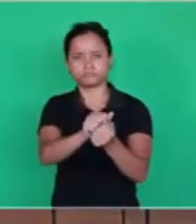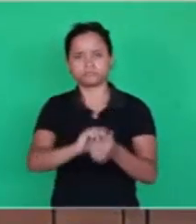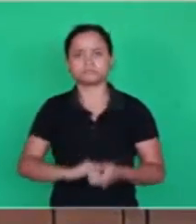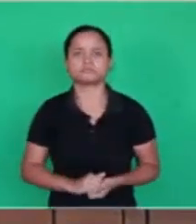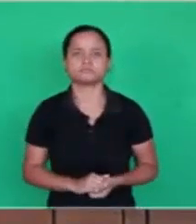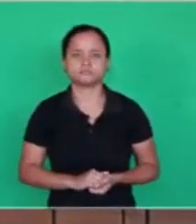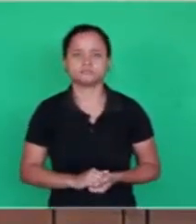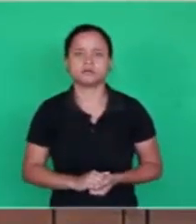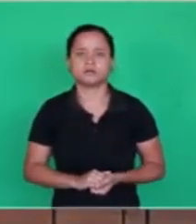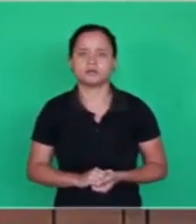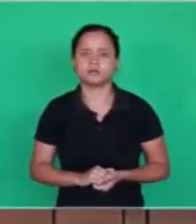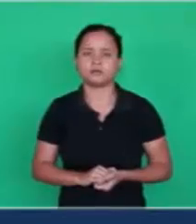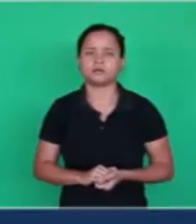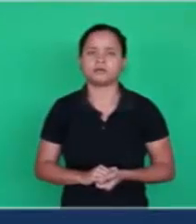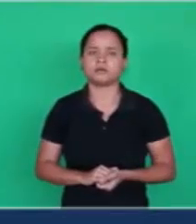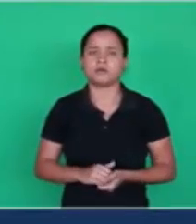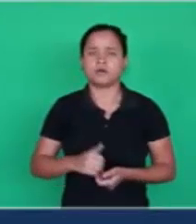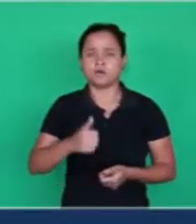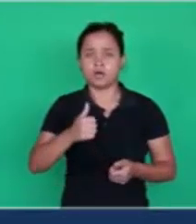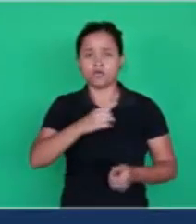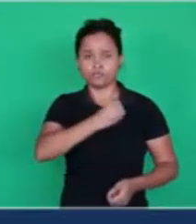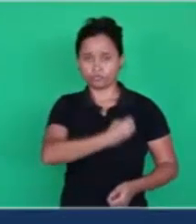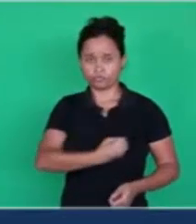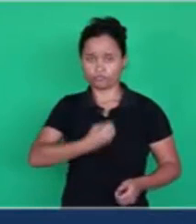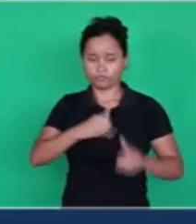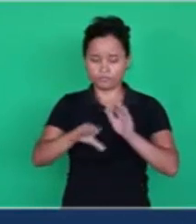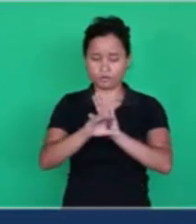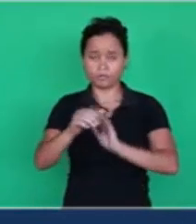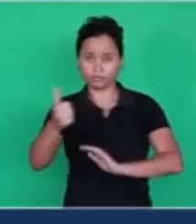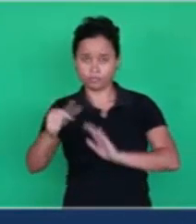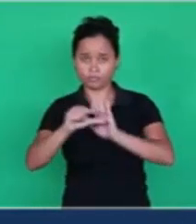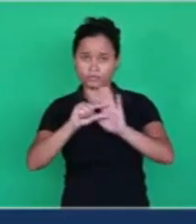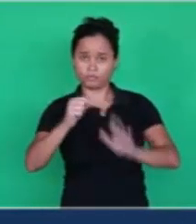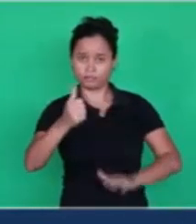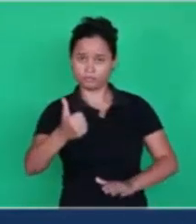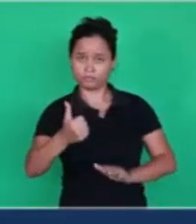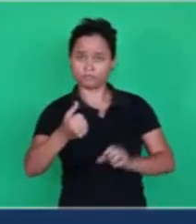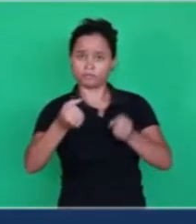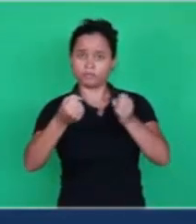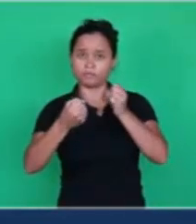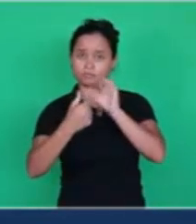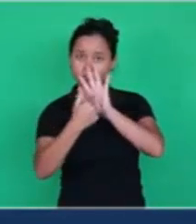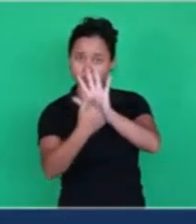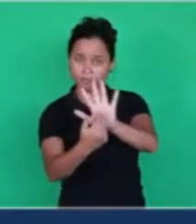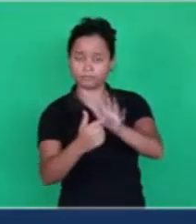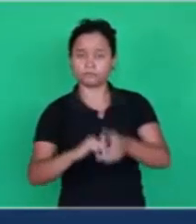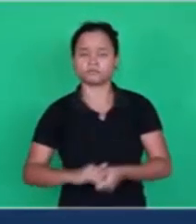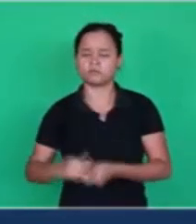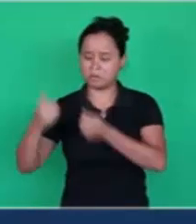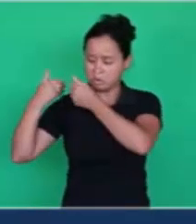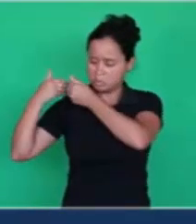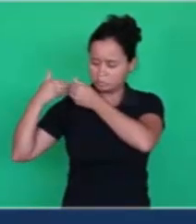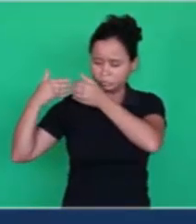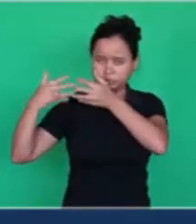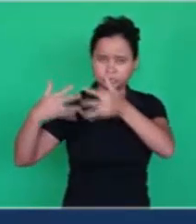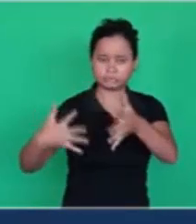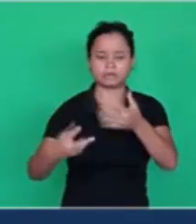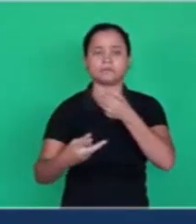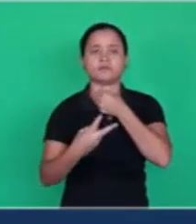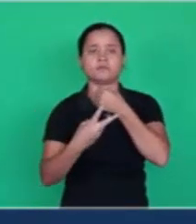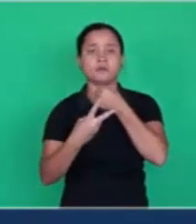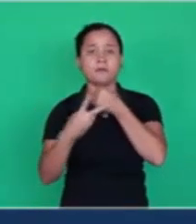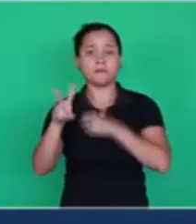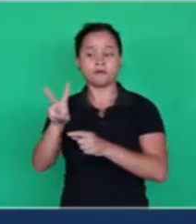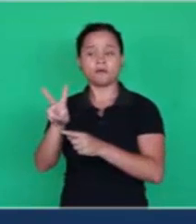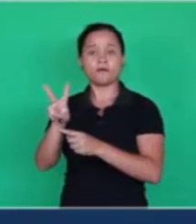The life in the word. The first verse of John is 1-1. Let's read together. In the beginning was the word,